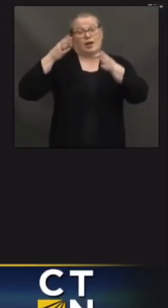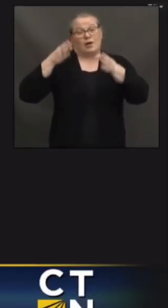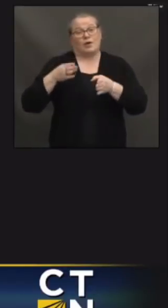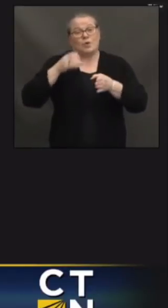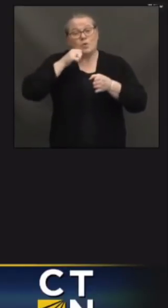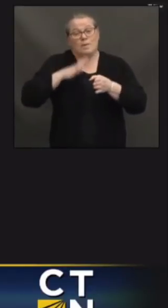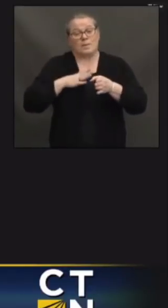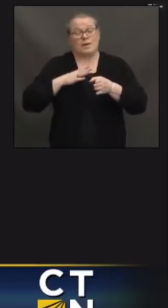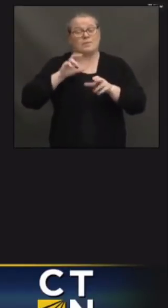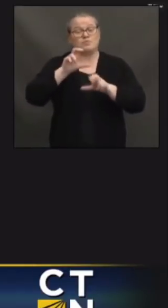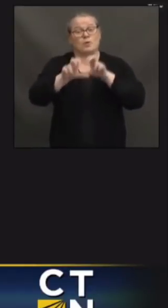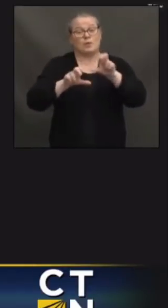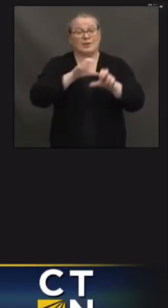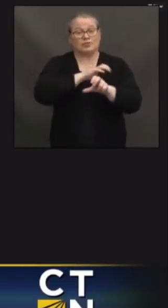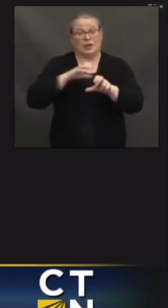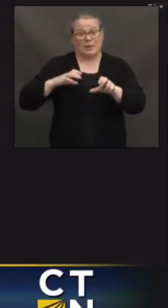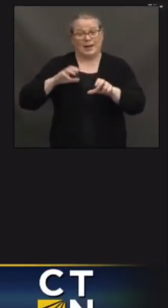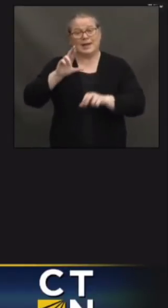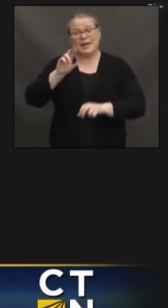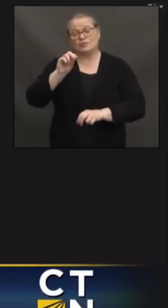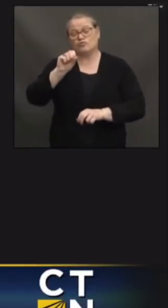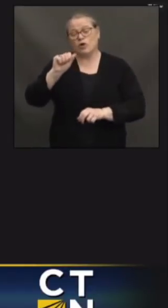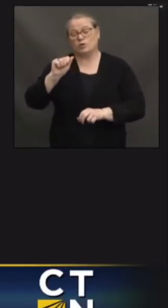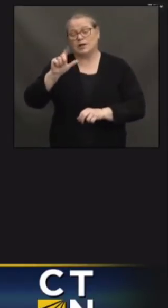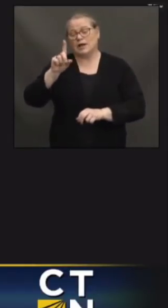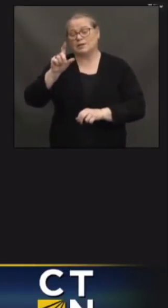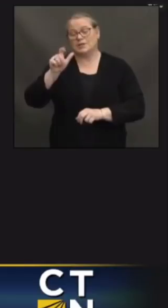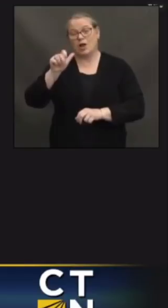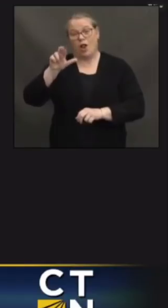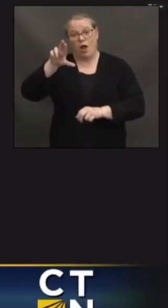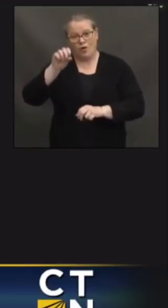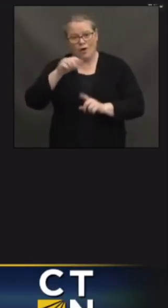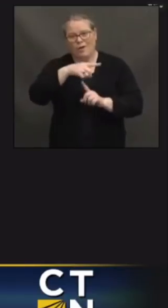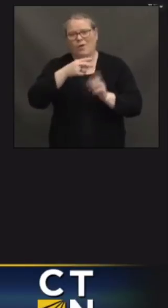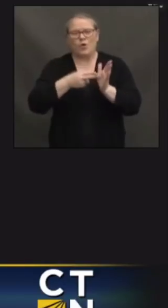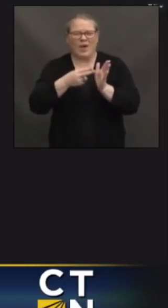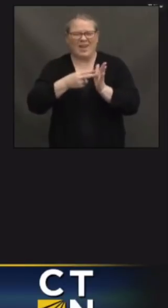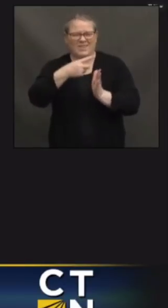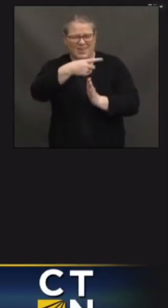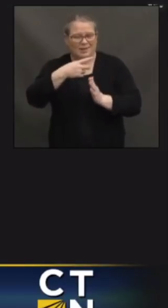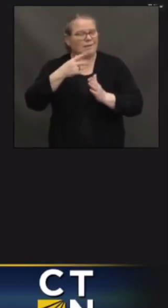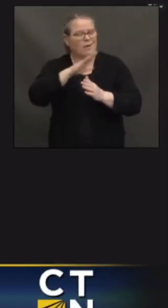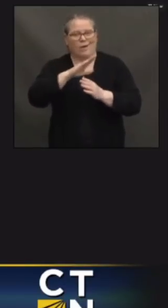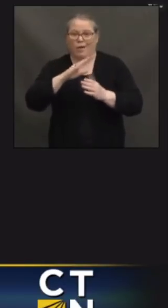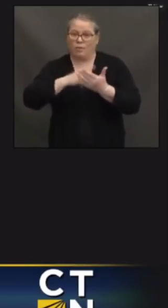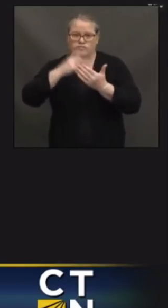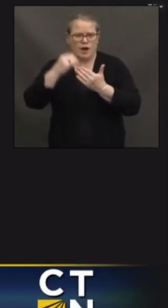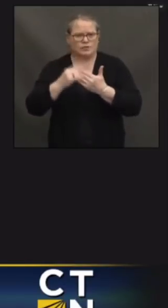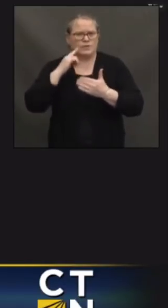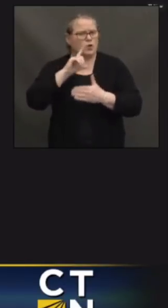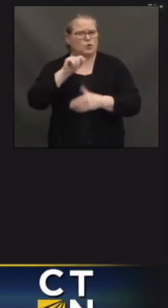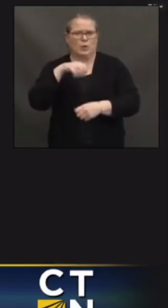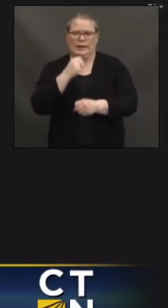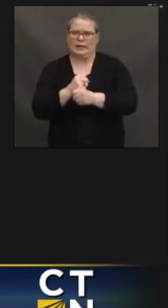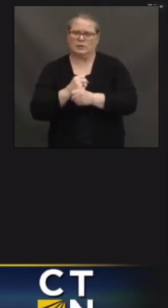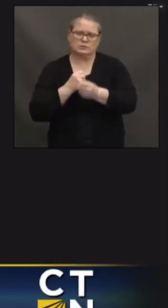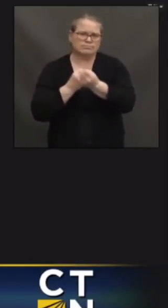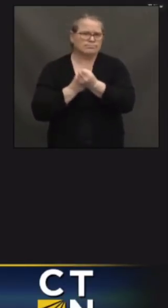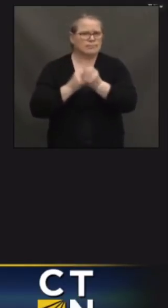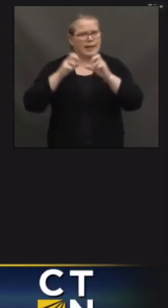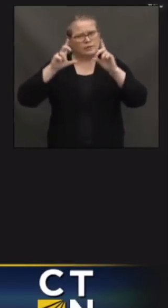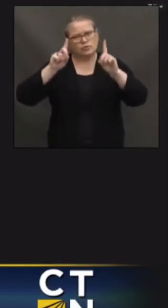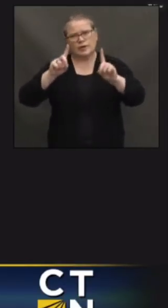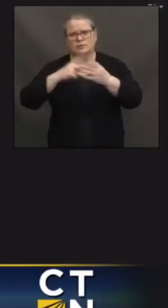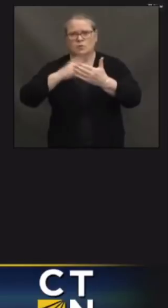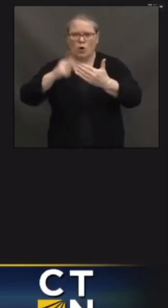has been Rosa DeLauro's project for 20 years. She has been the leading proponent of expanding